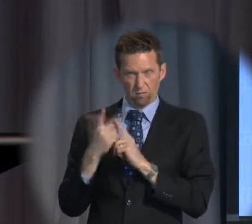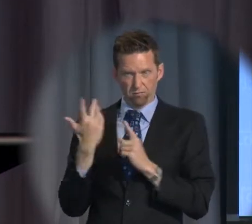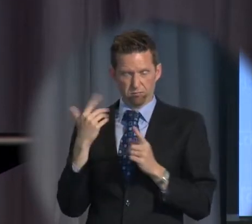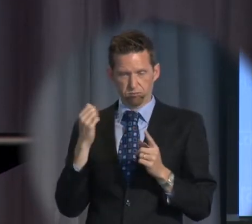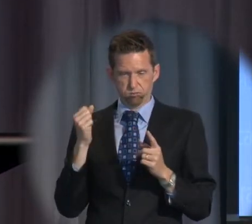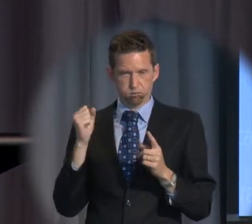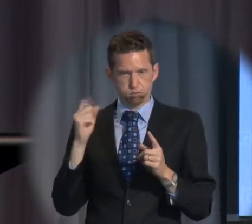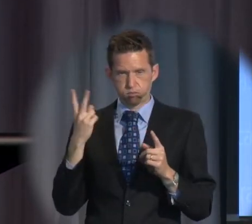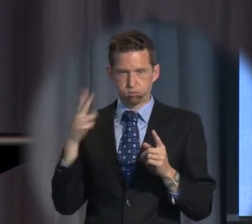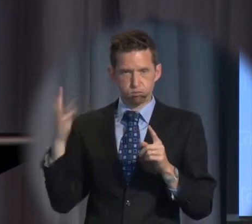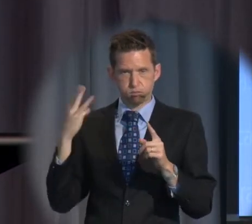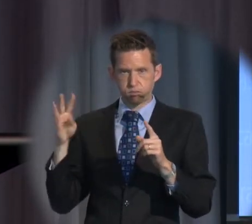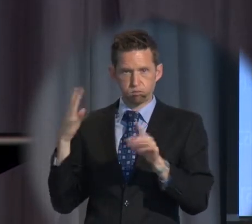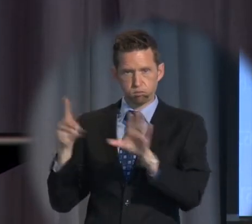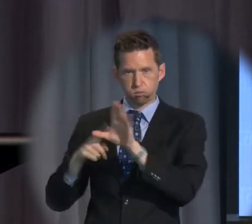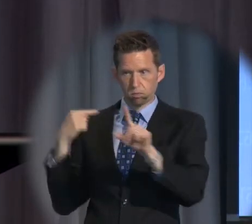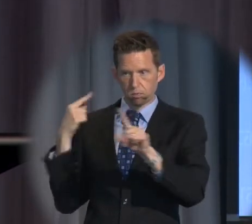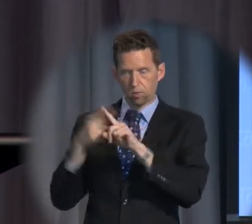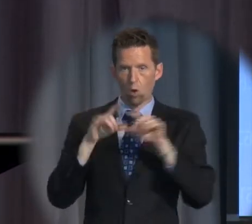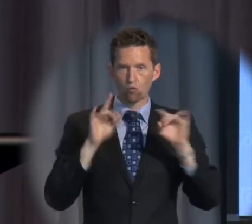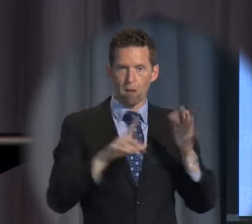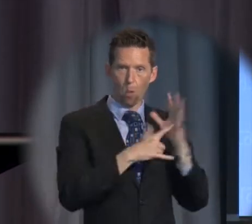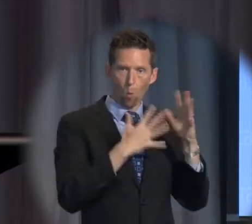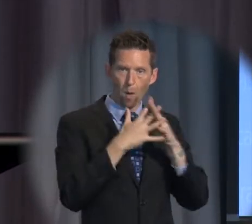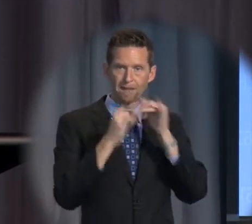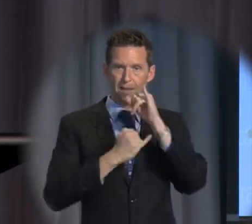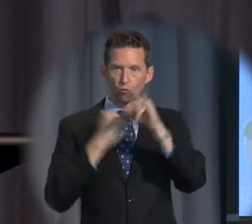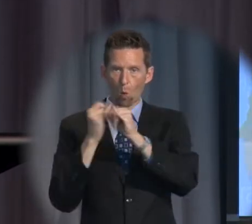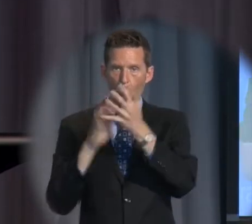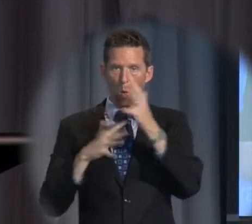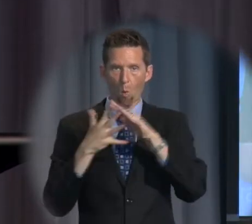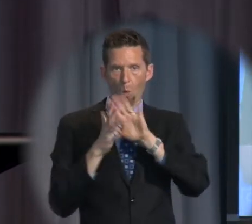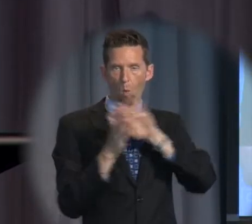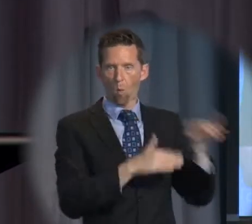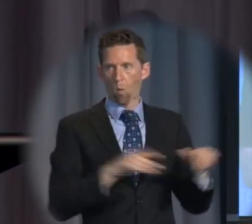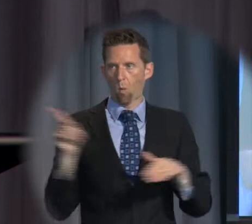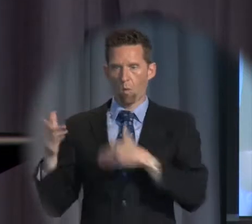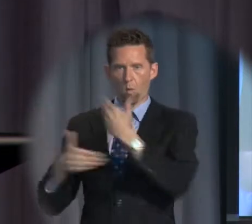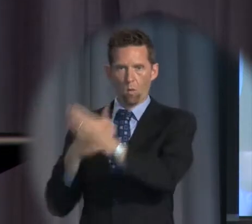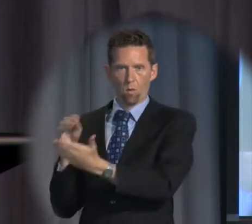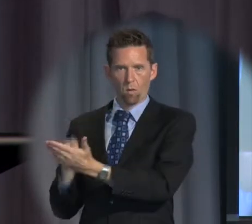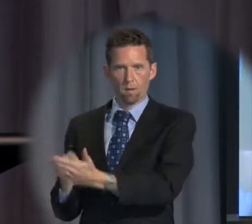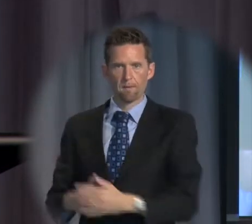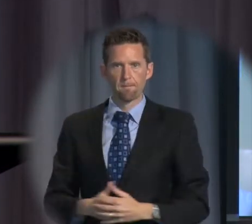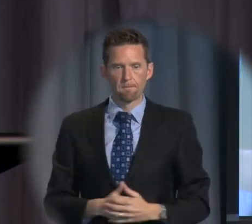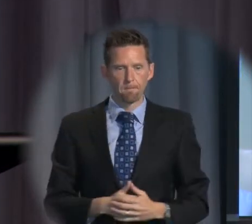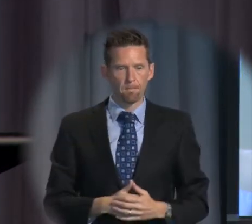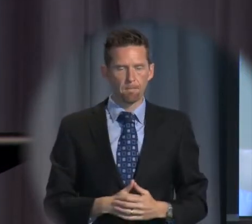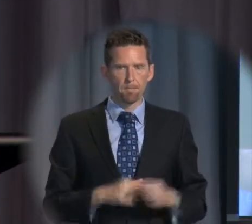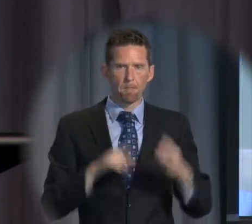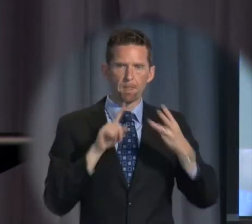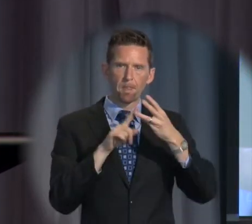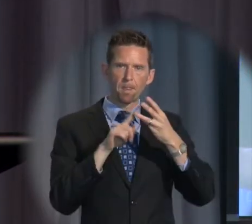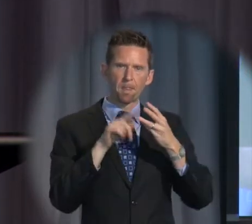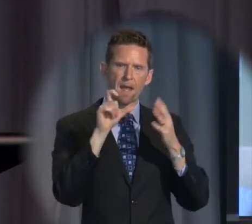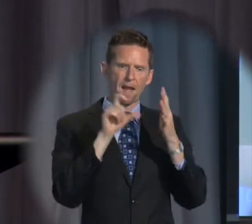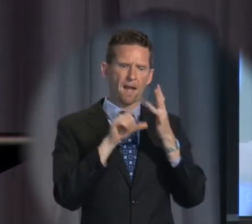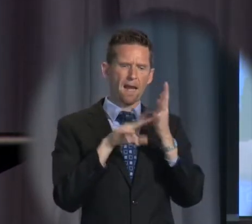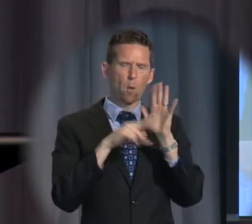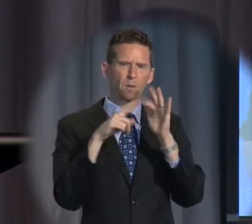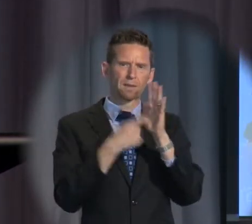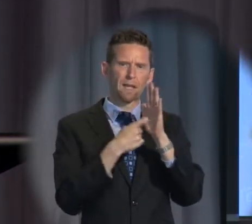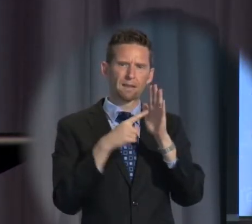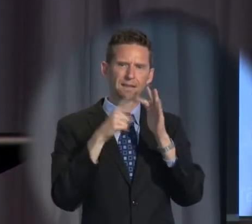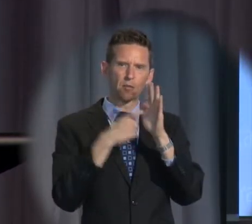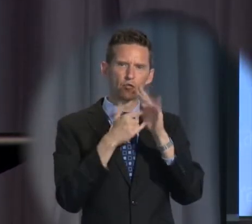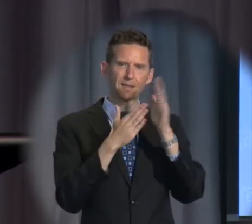administrative law and international law. The third example concerns the counter-terrorism laws and a